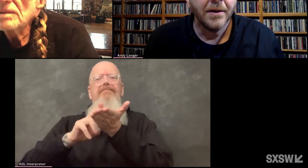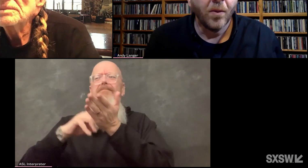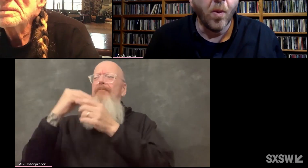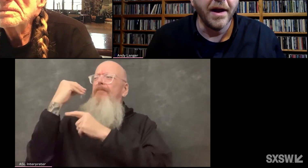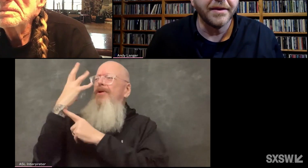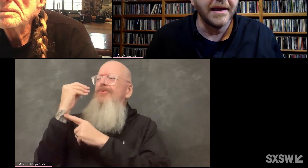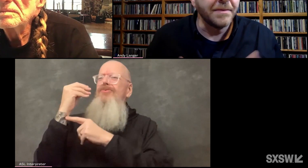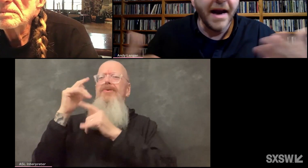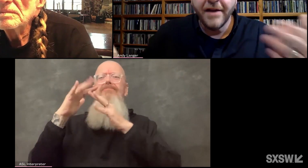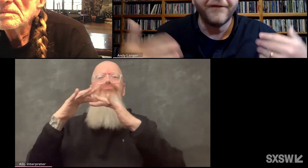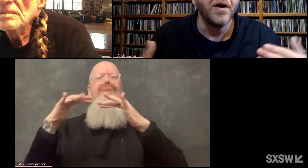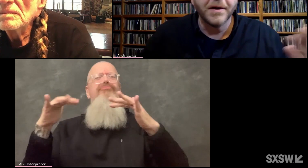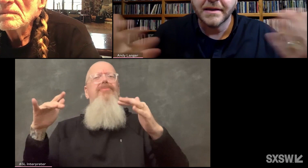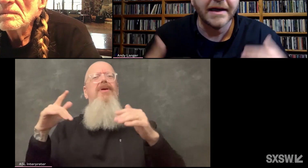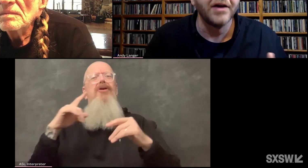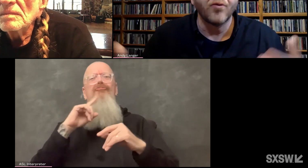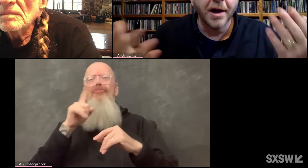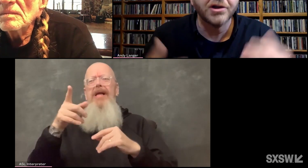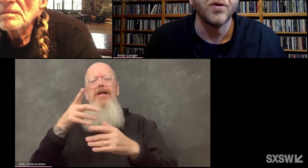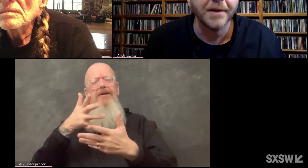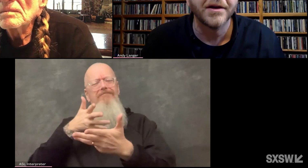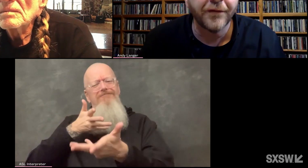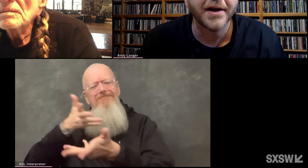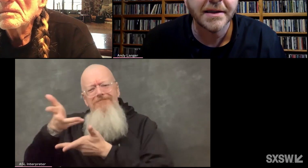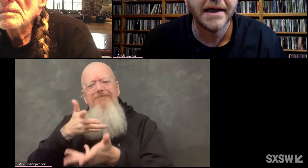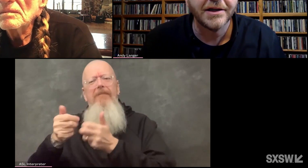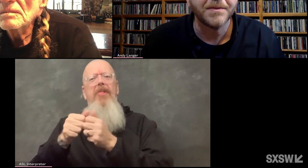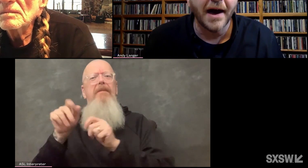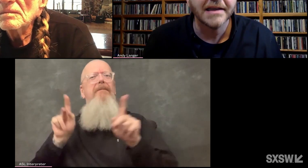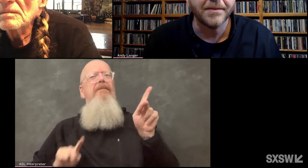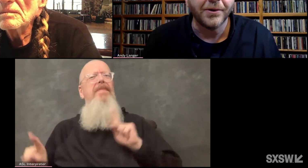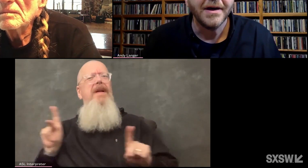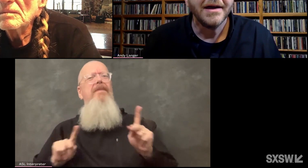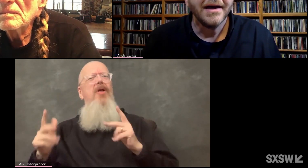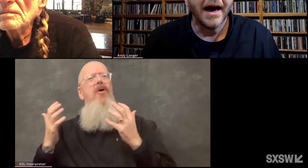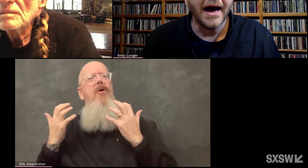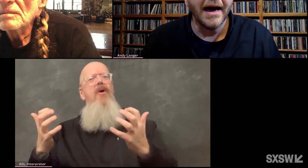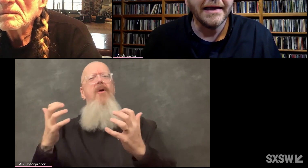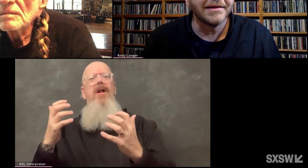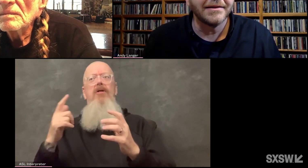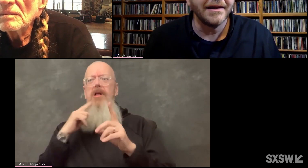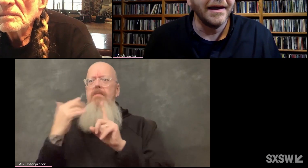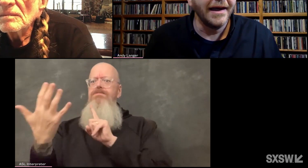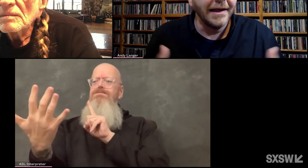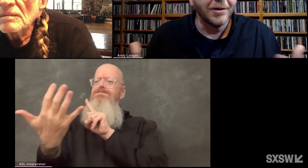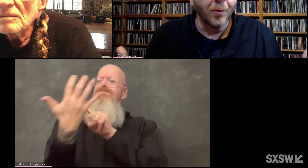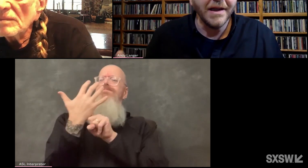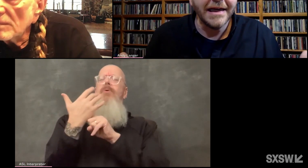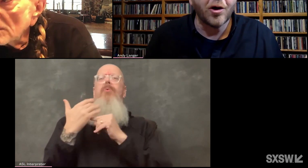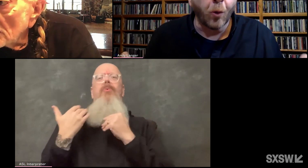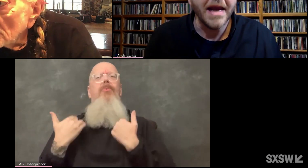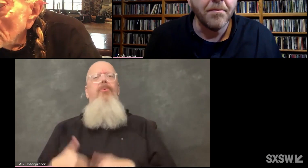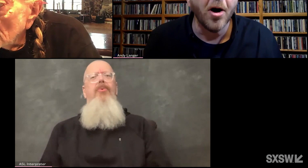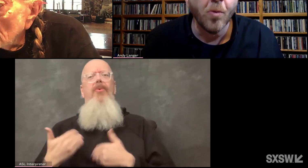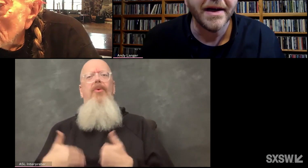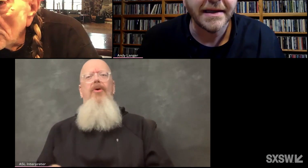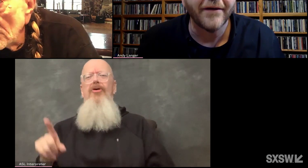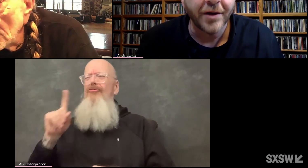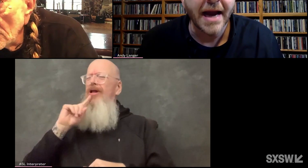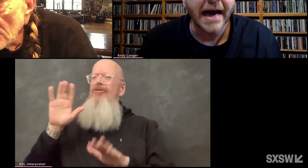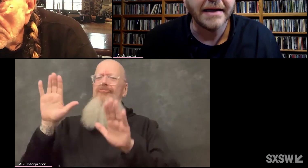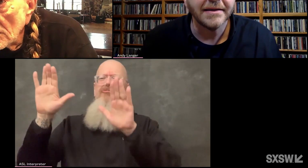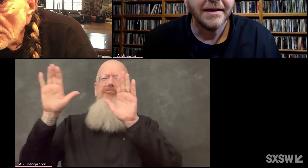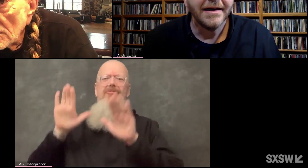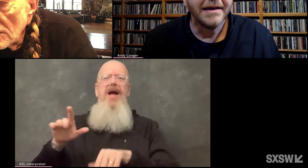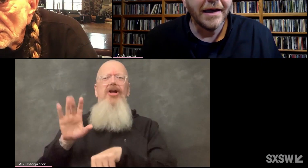with as many folks that can rush towards the front of the stage as possible. It's a really great moment